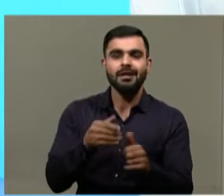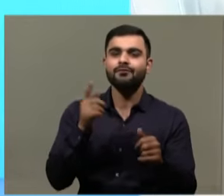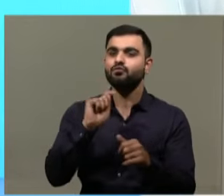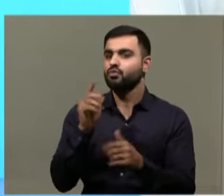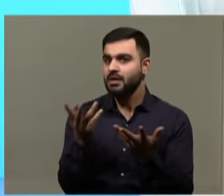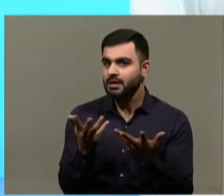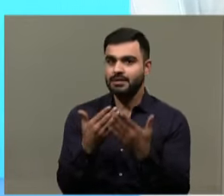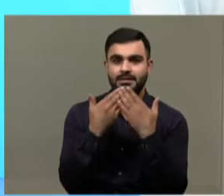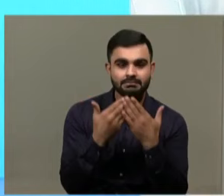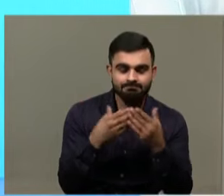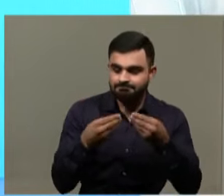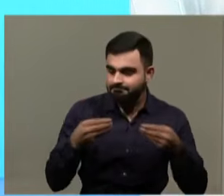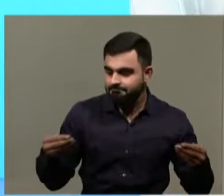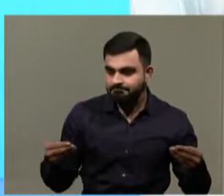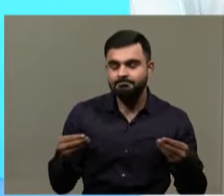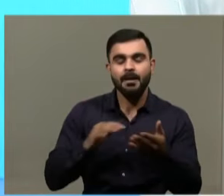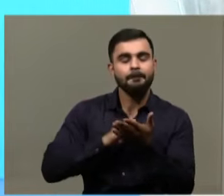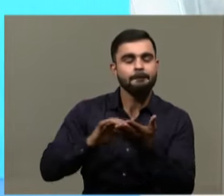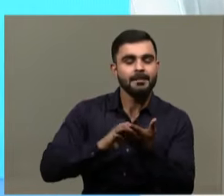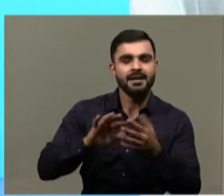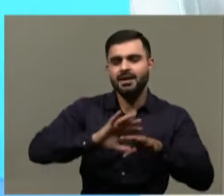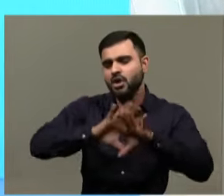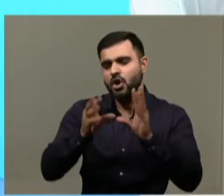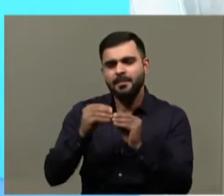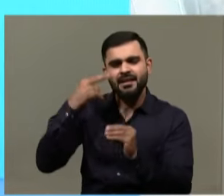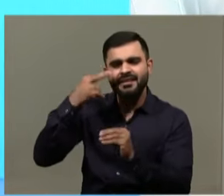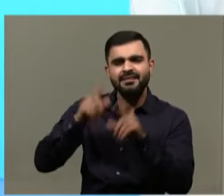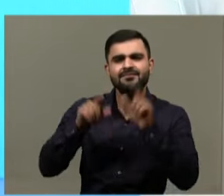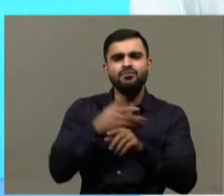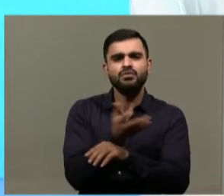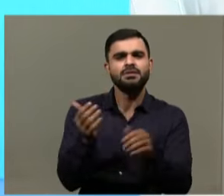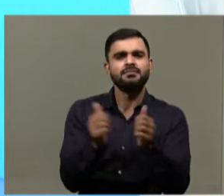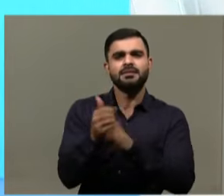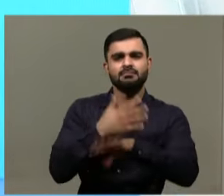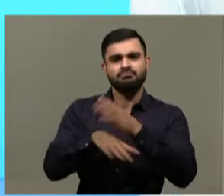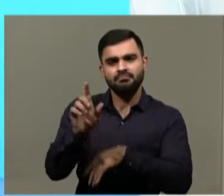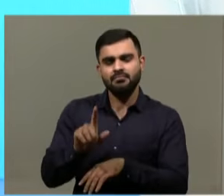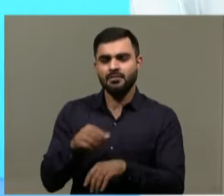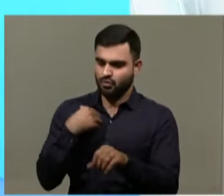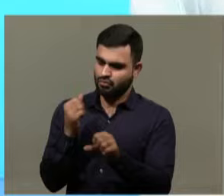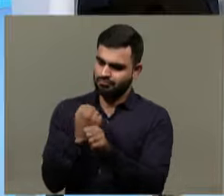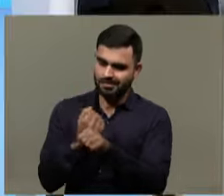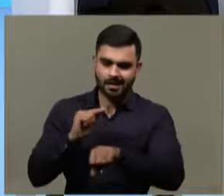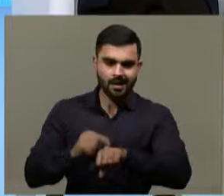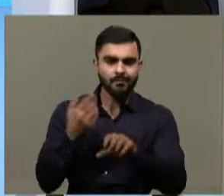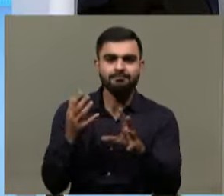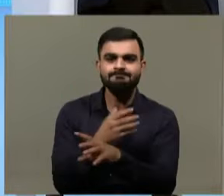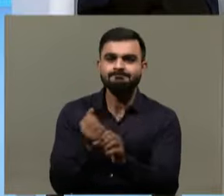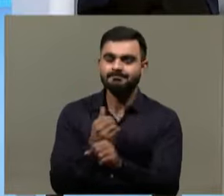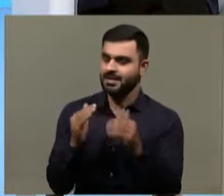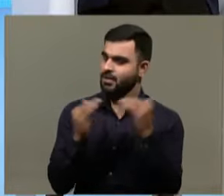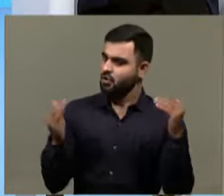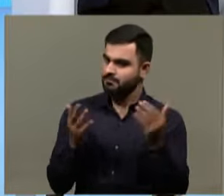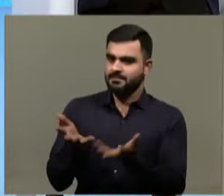or lack of study materials in Braille, these are all reasons for people with disabilities opting out of opportunities that should be